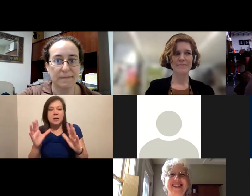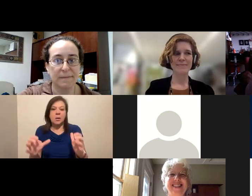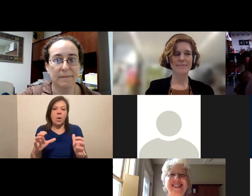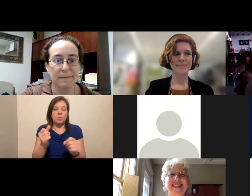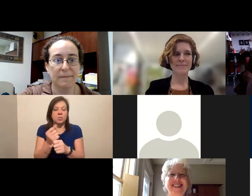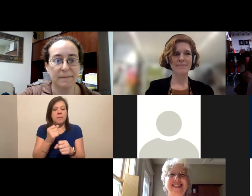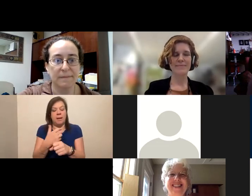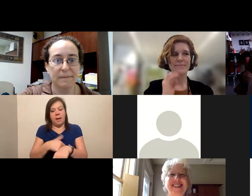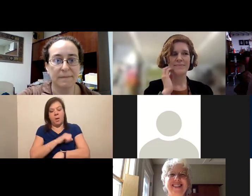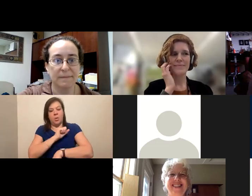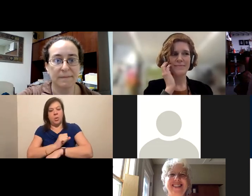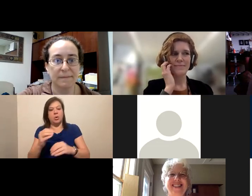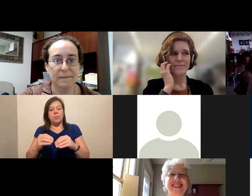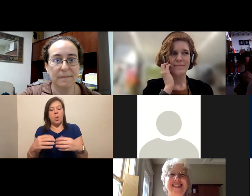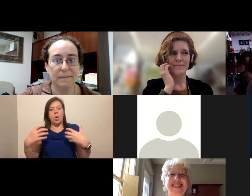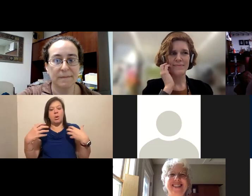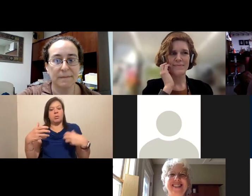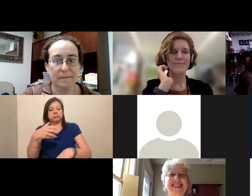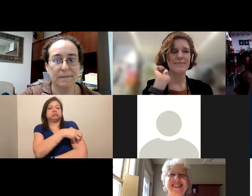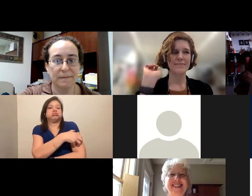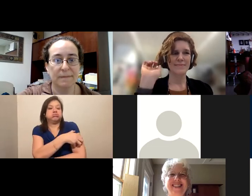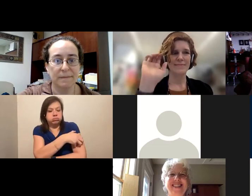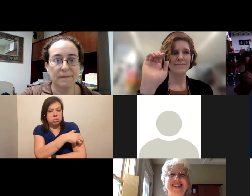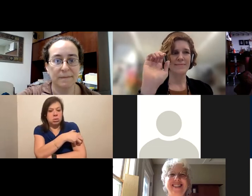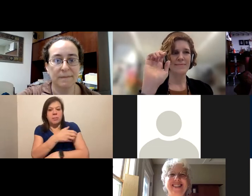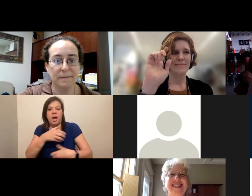stronger stronger by empowering each other.